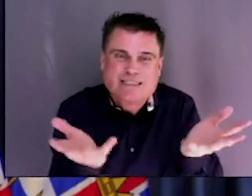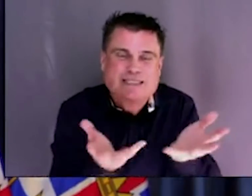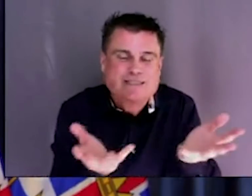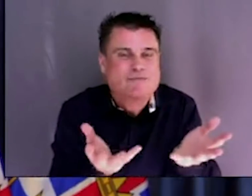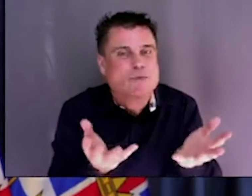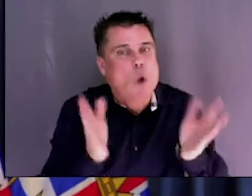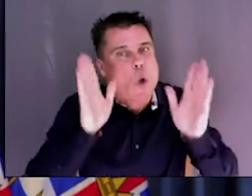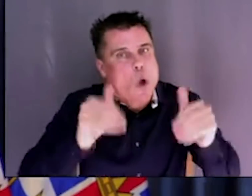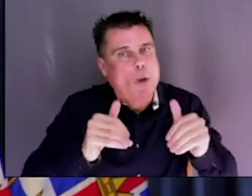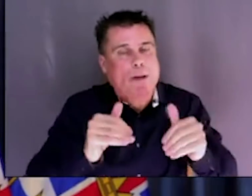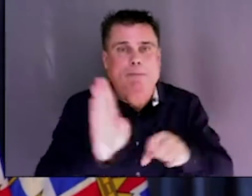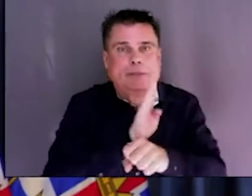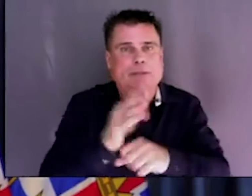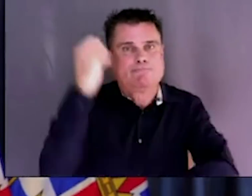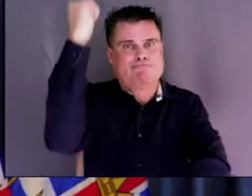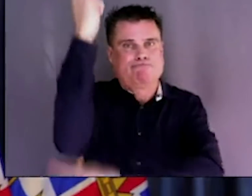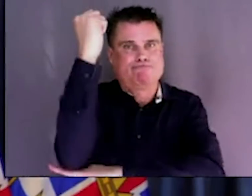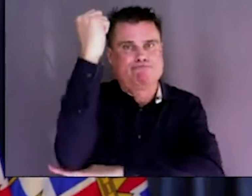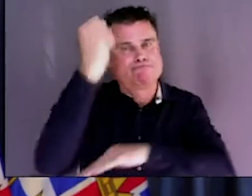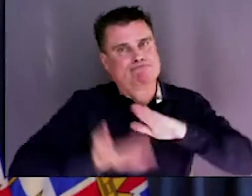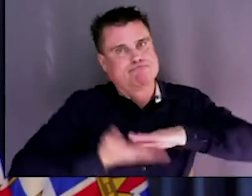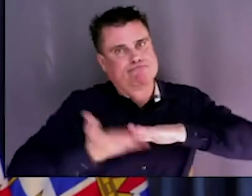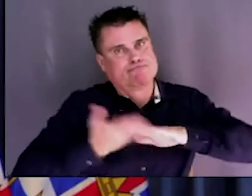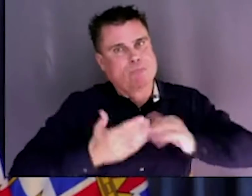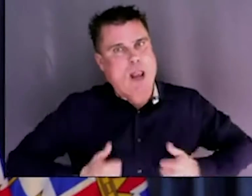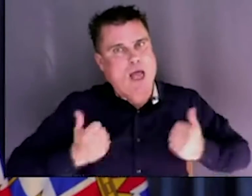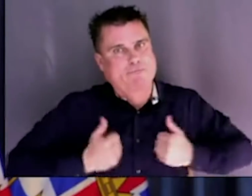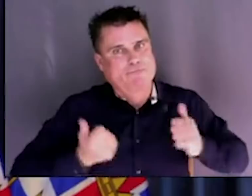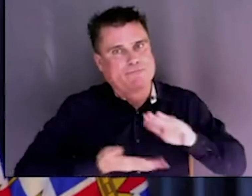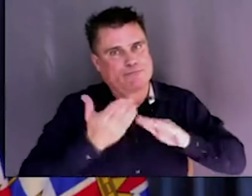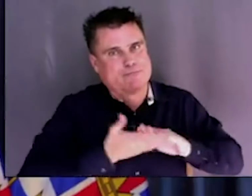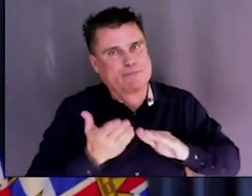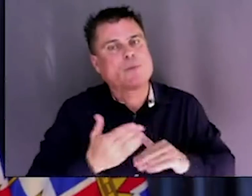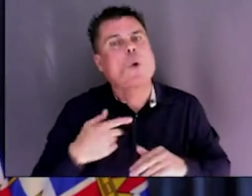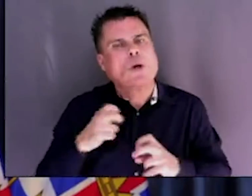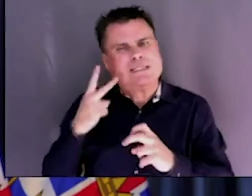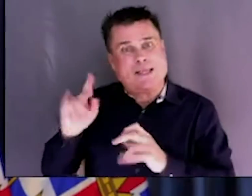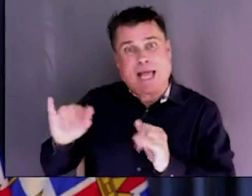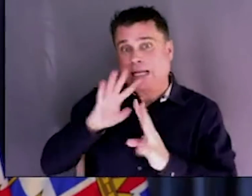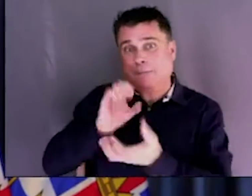a whole host of other initiatives that I'll know will be in their recommendations. Do you have a follow-up, Rob?